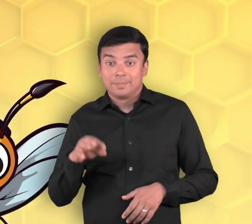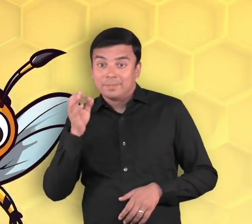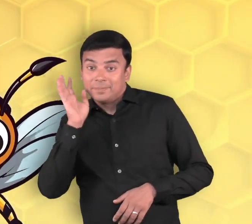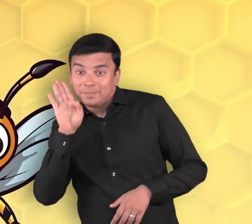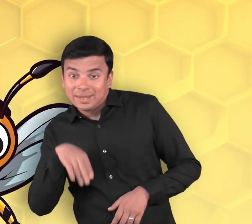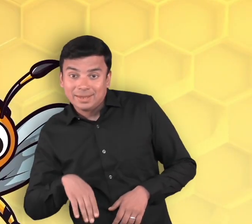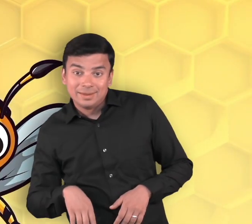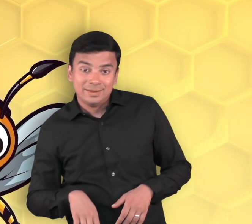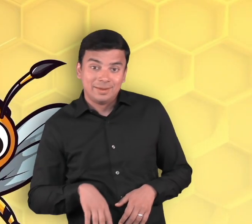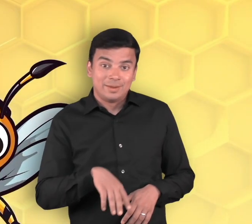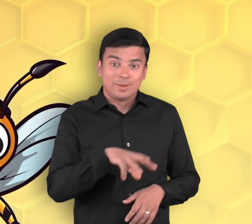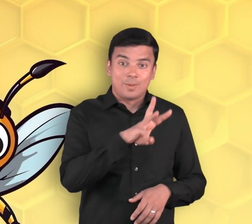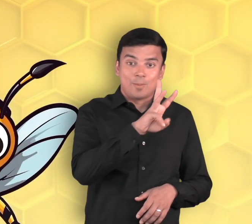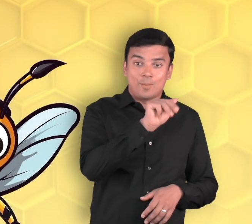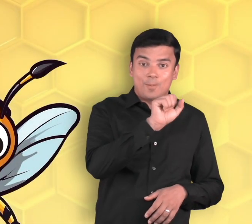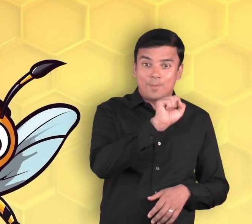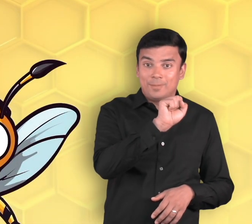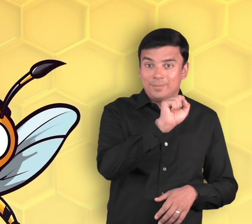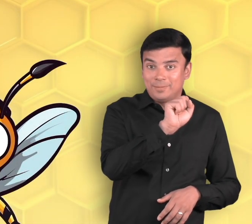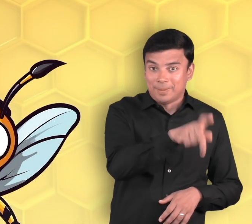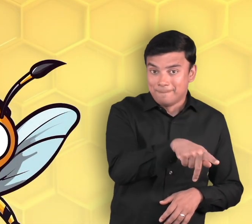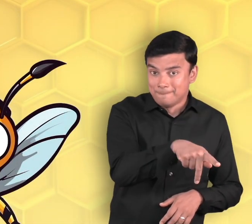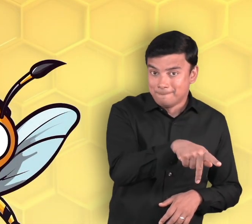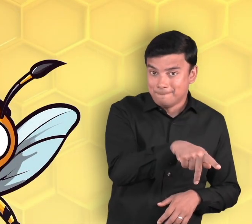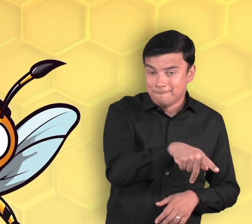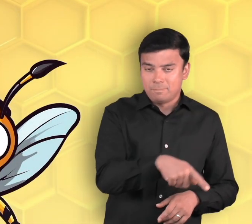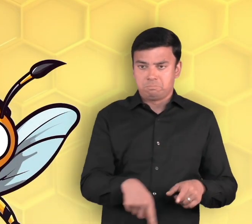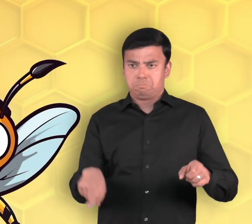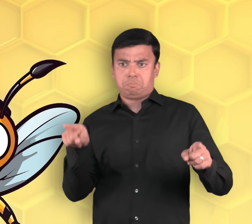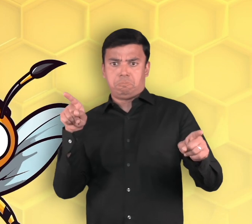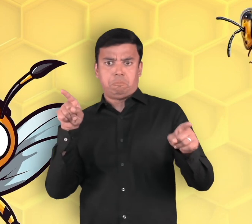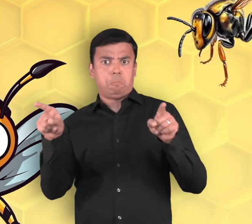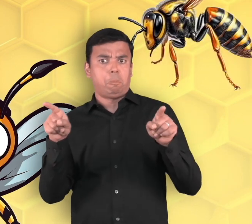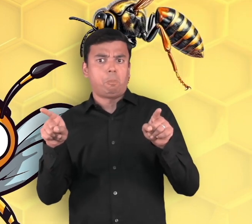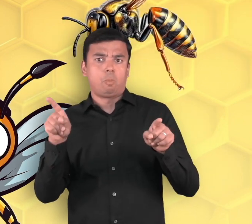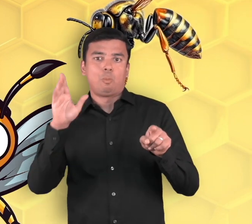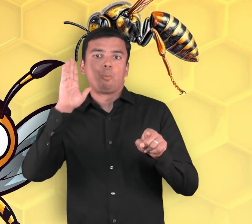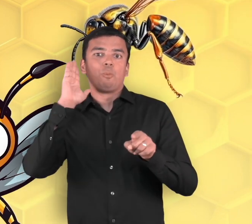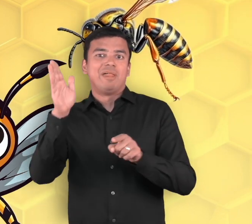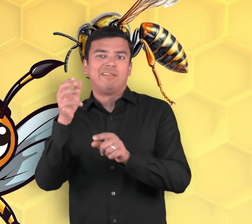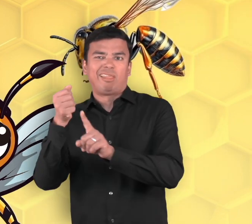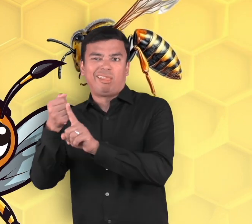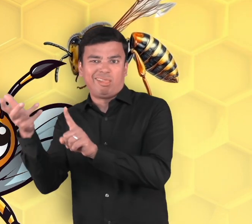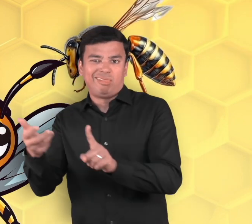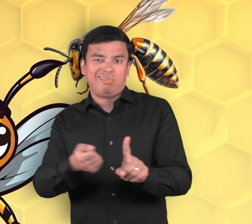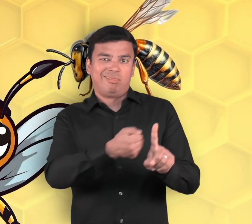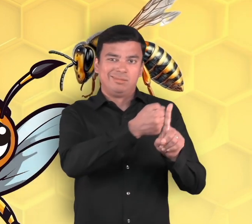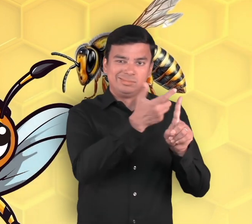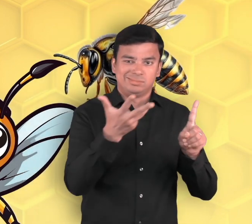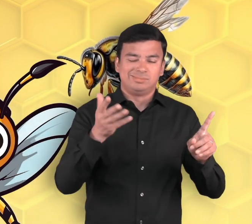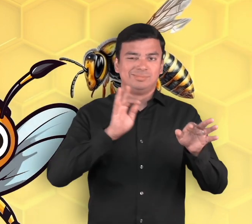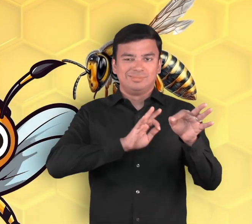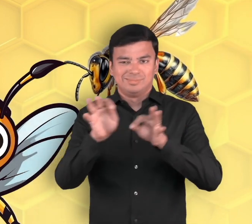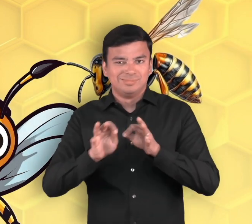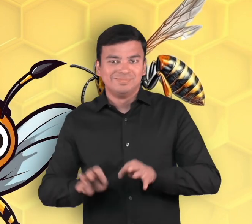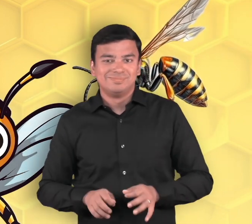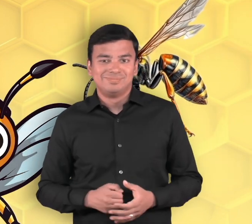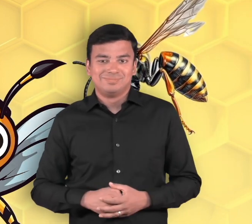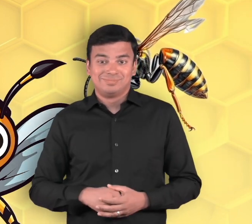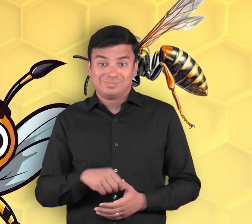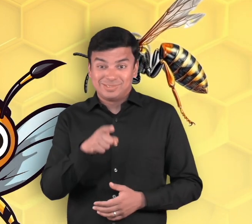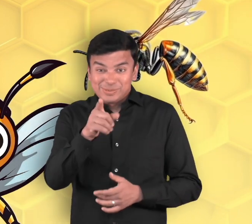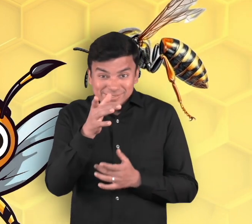Bees and Wasps Today's video is all about bees and wasps. Intrigued?